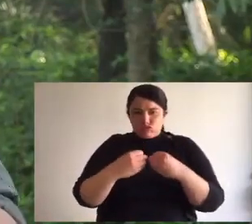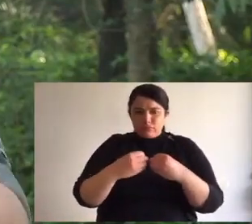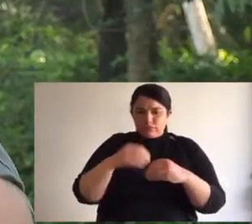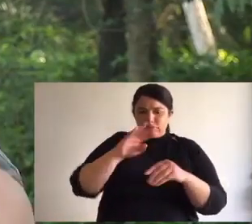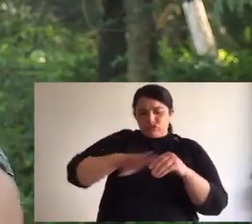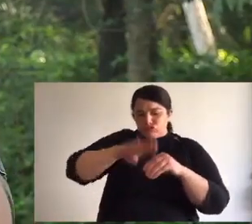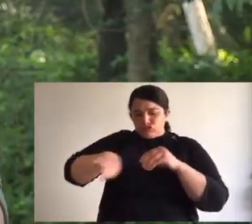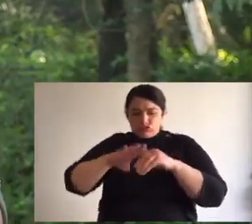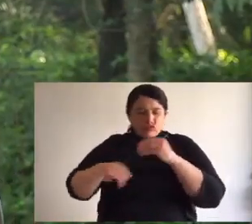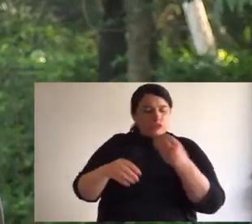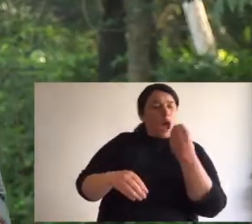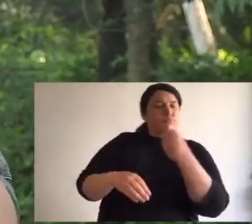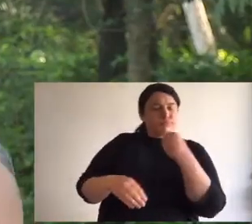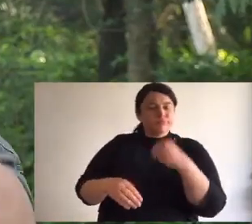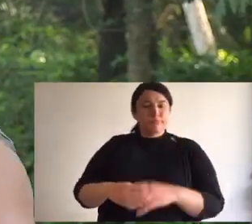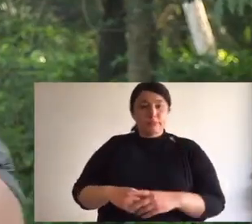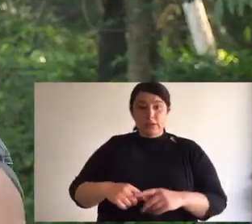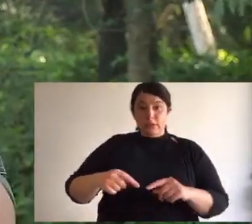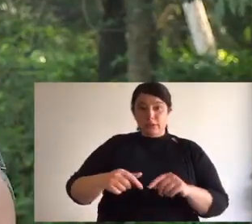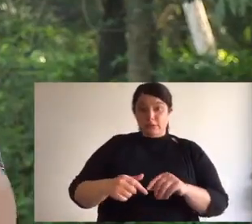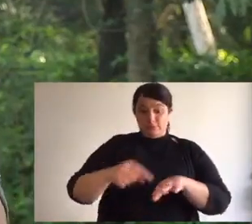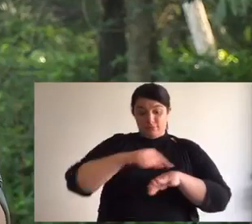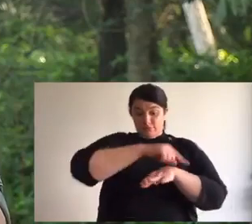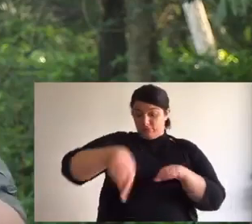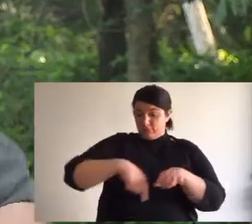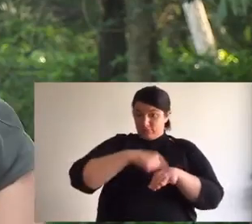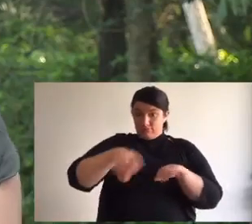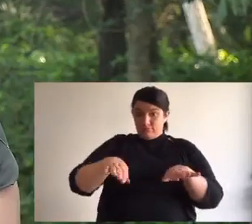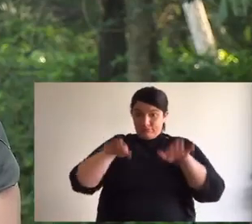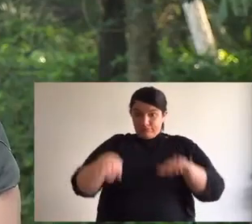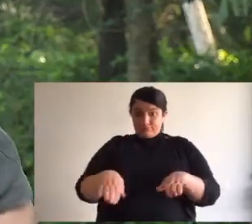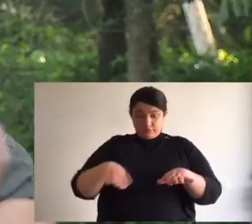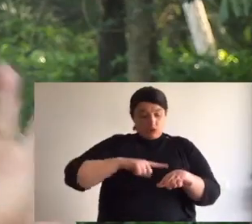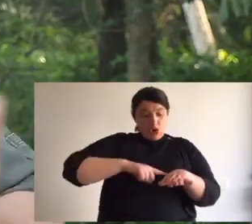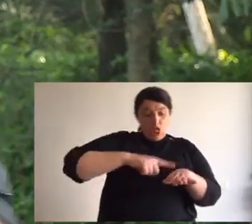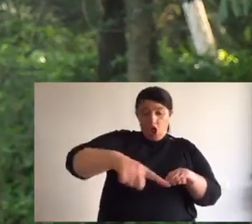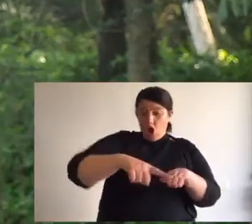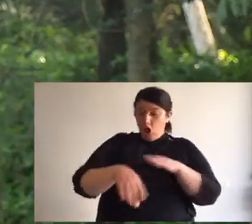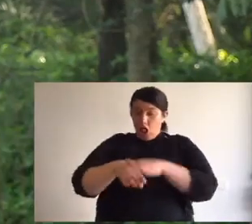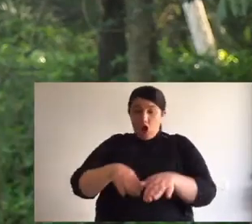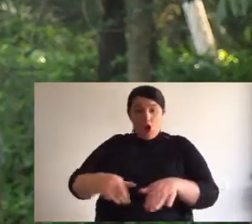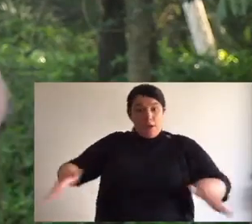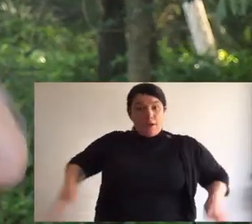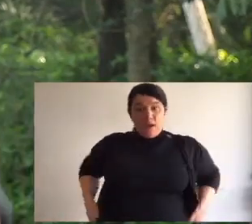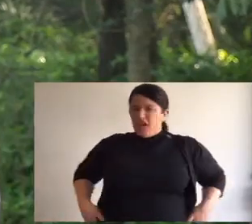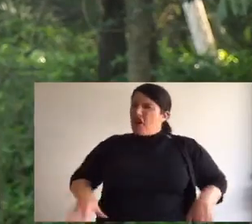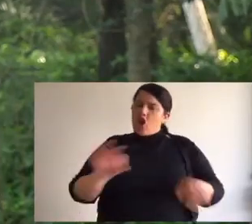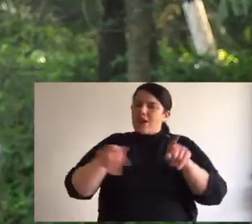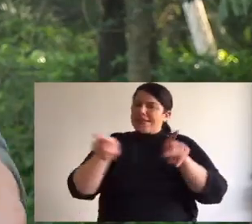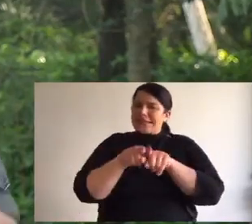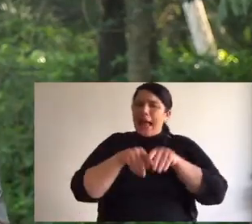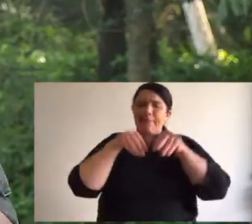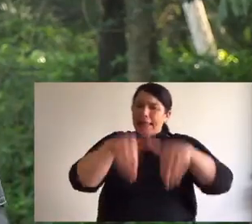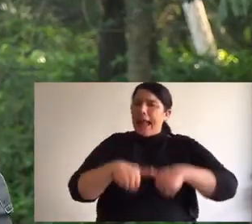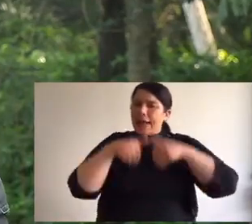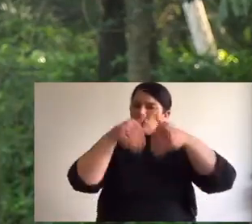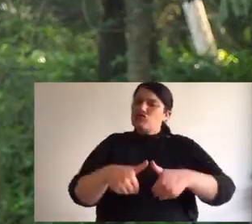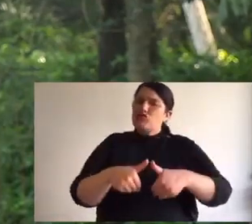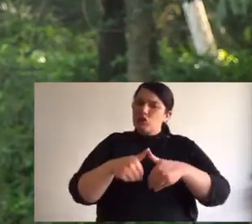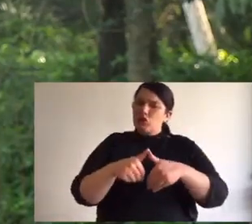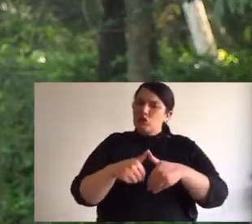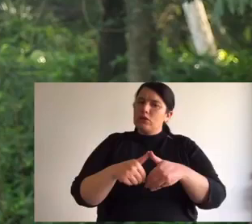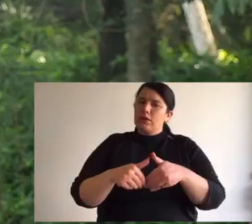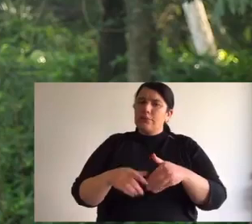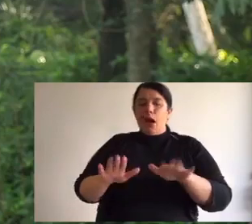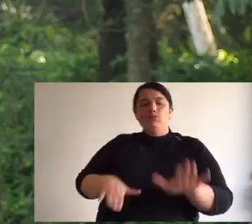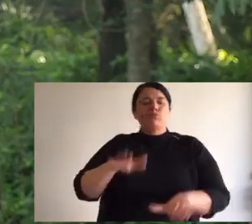extra. So it can grab onto food. Hold it. Brush dirt off it. Neat. The back feet quite interesting. They're quite elongated. Not like a